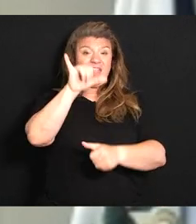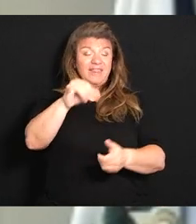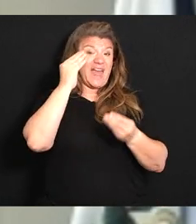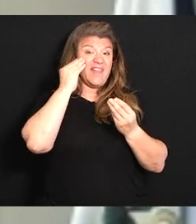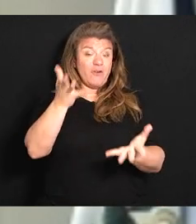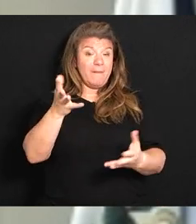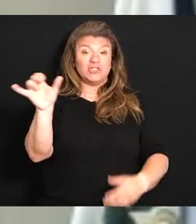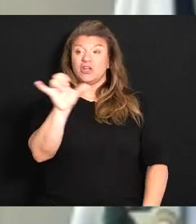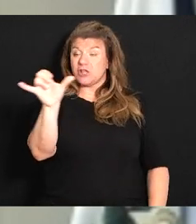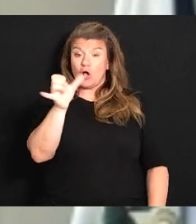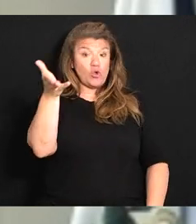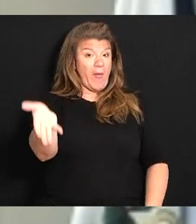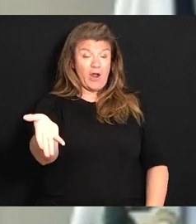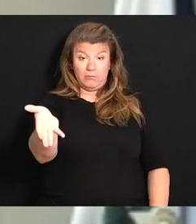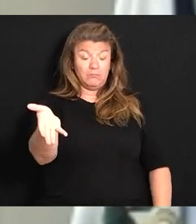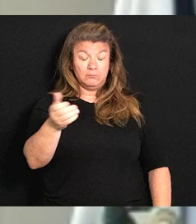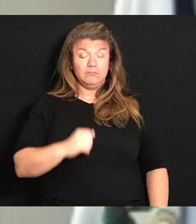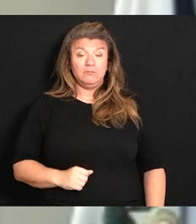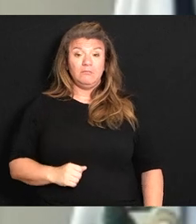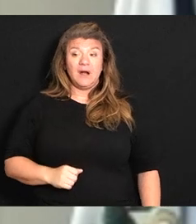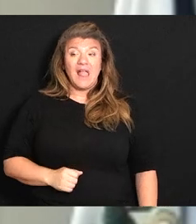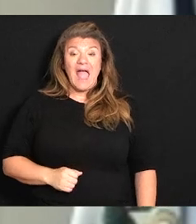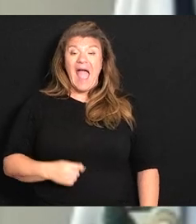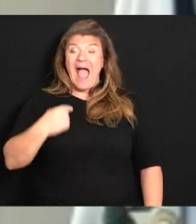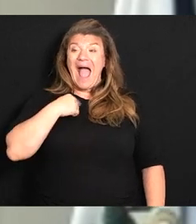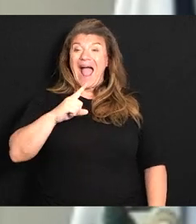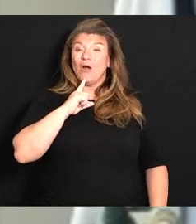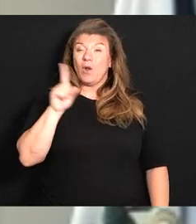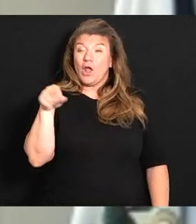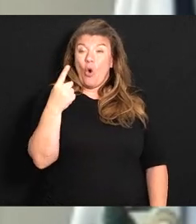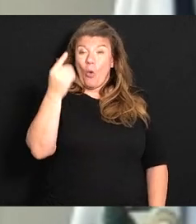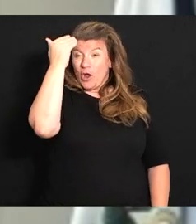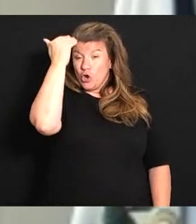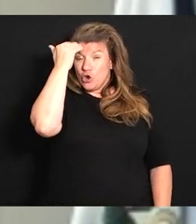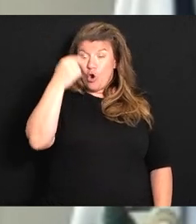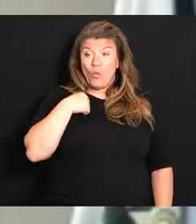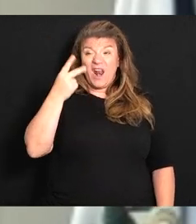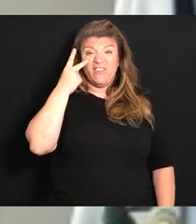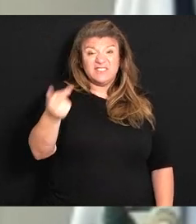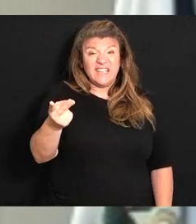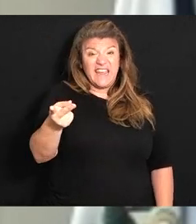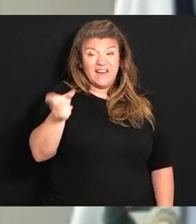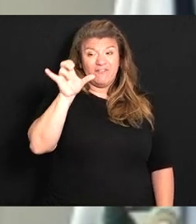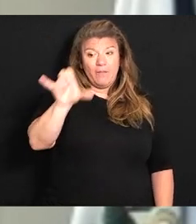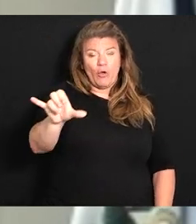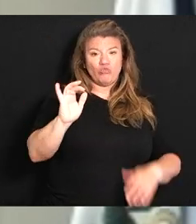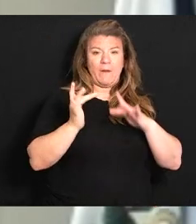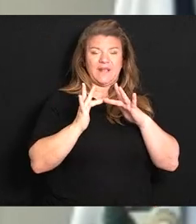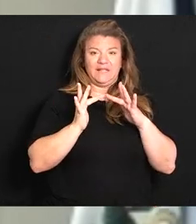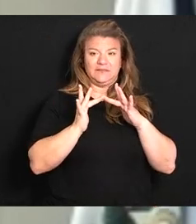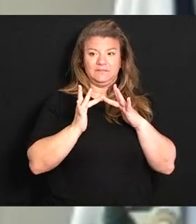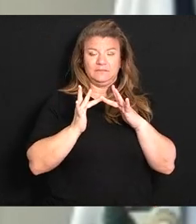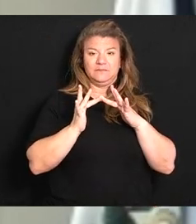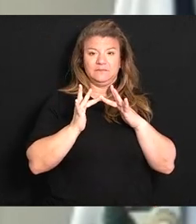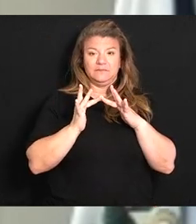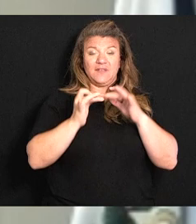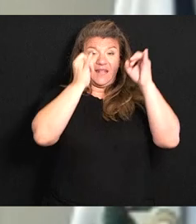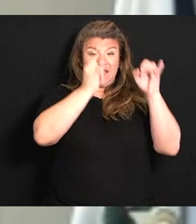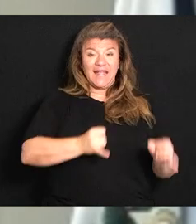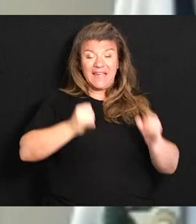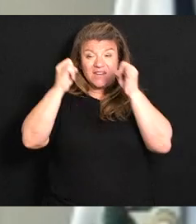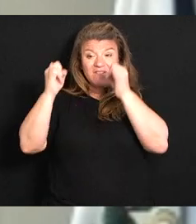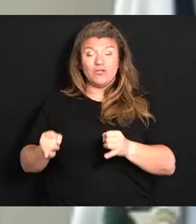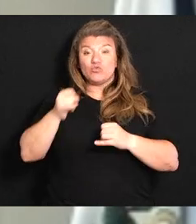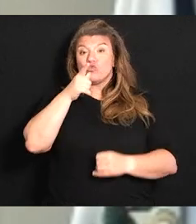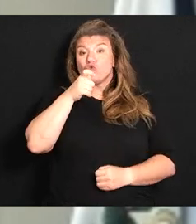is also available so I really only know what I've seen on the from those two websites the individuals who